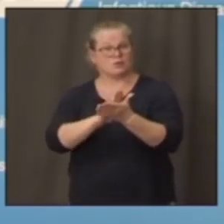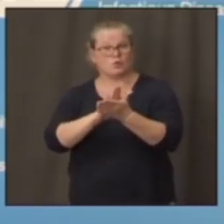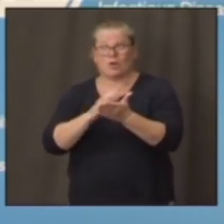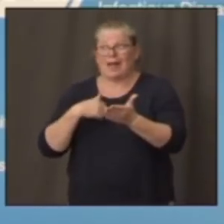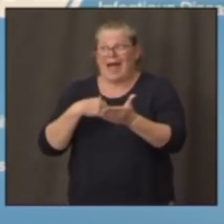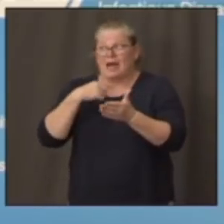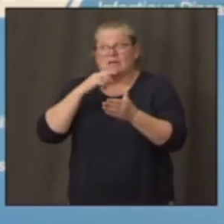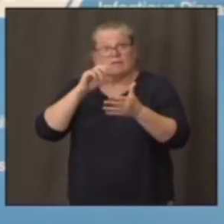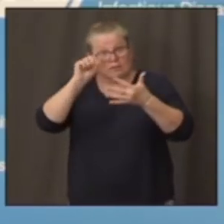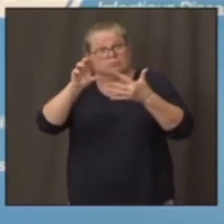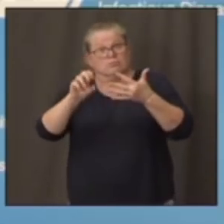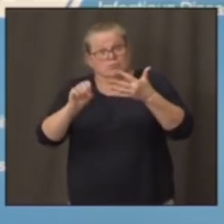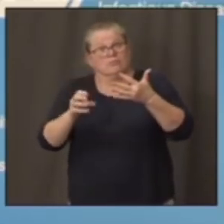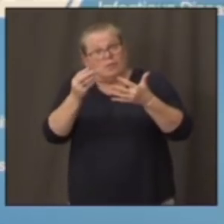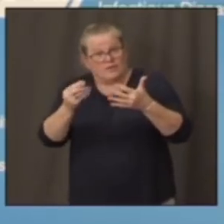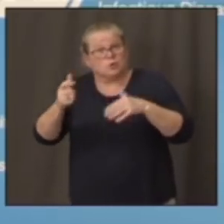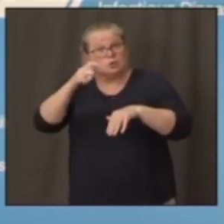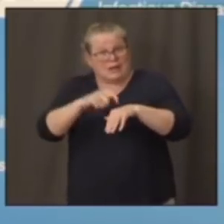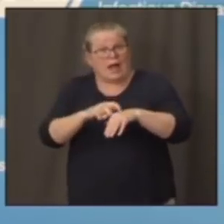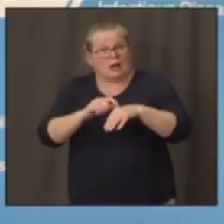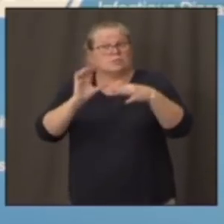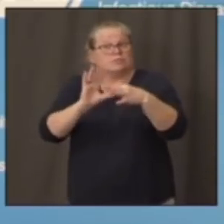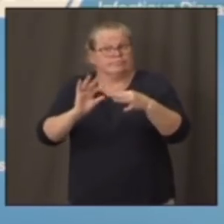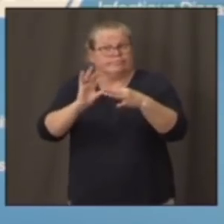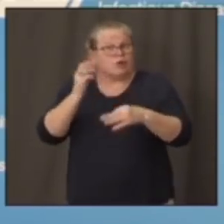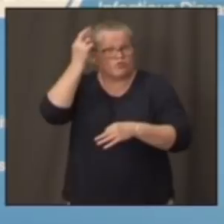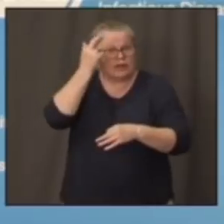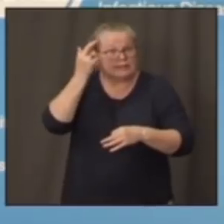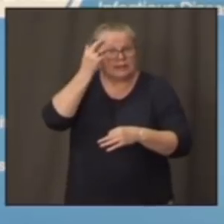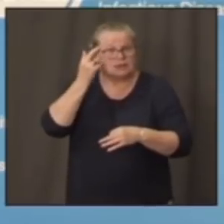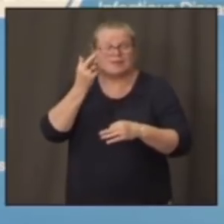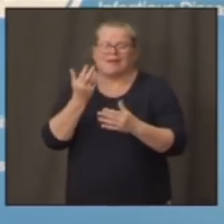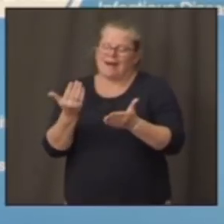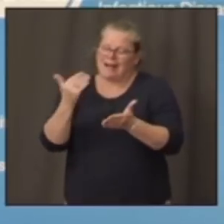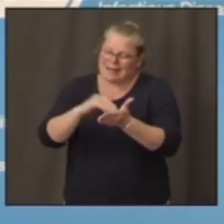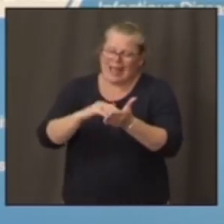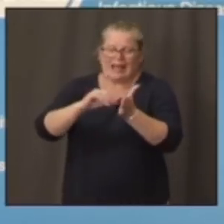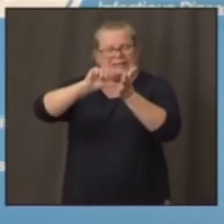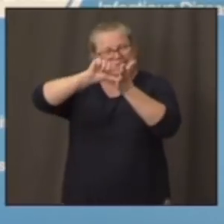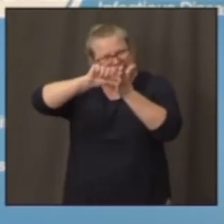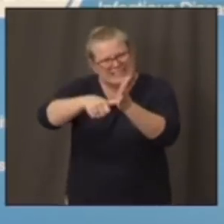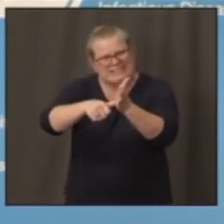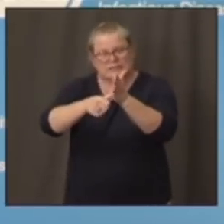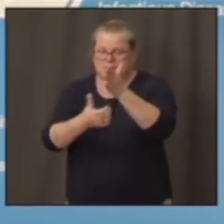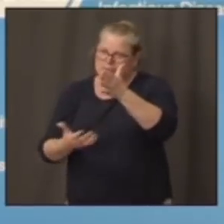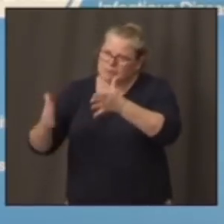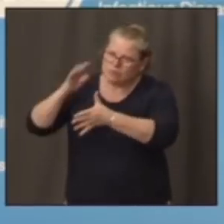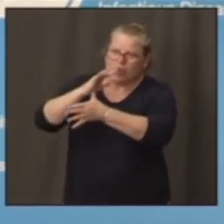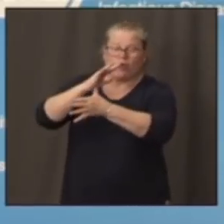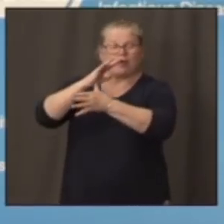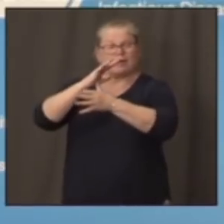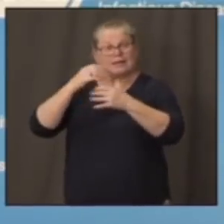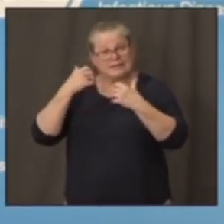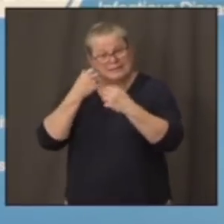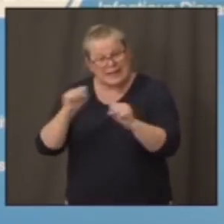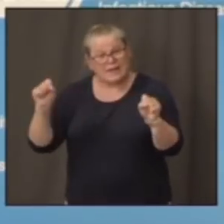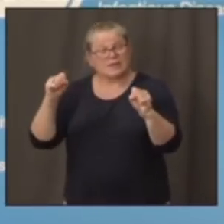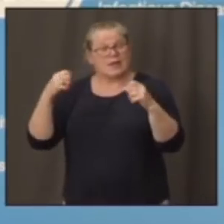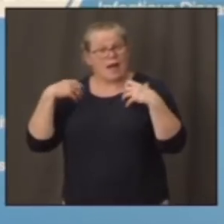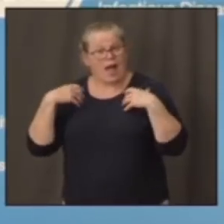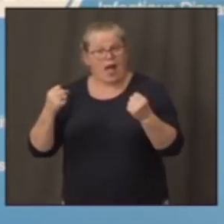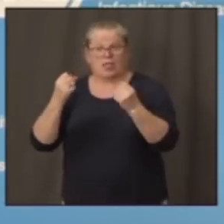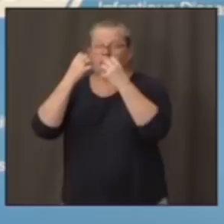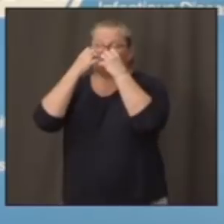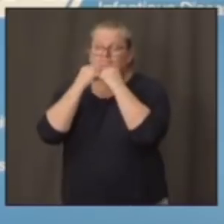But their safety, their health, and their welfare trumps everything. That's very